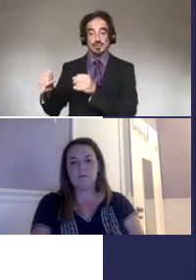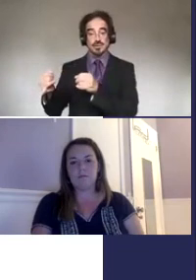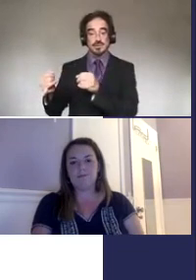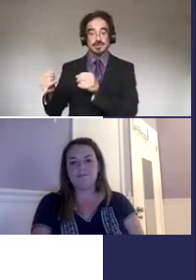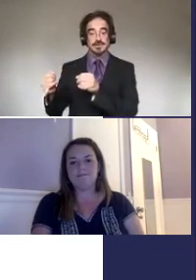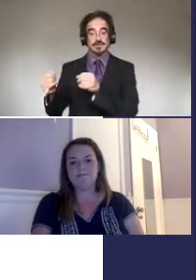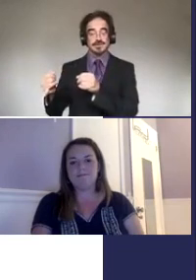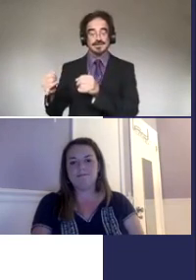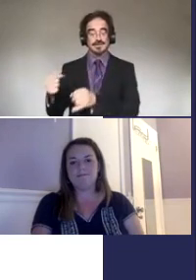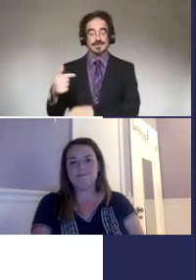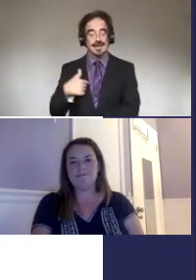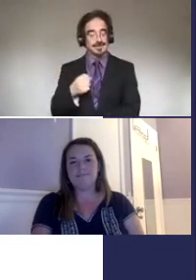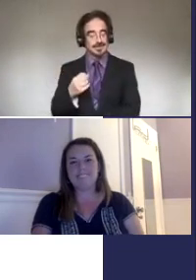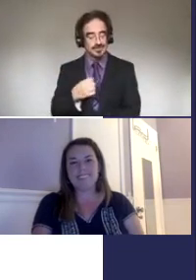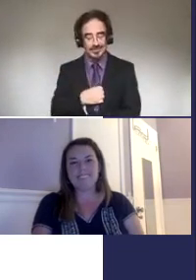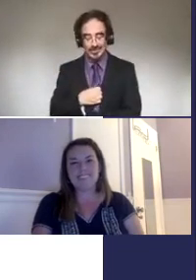I am so sorry.